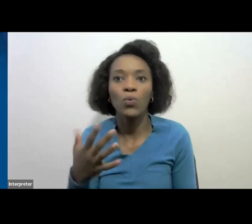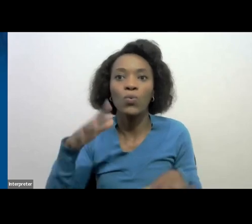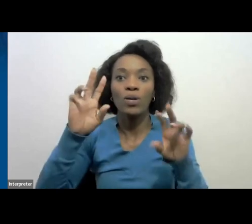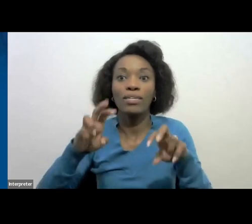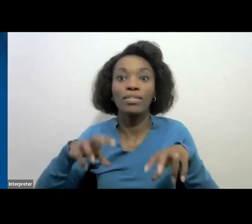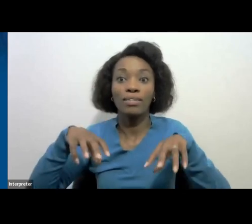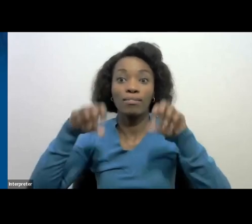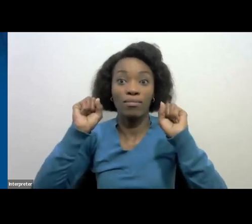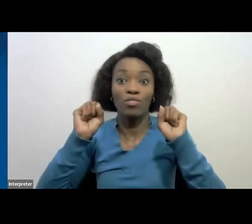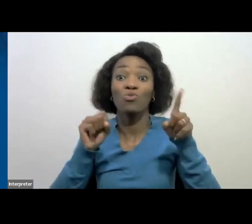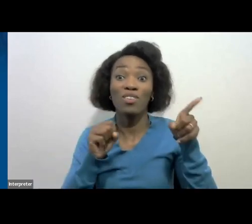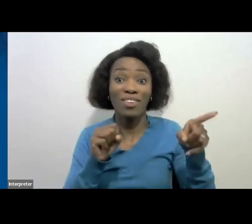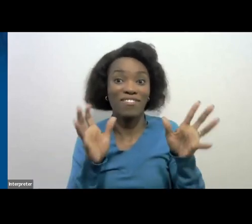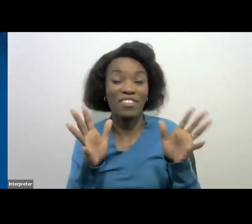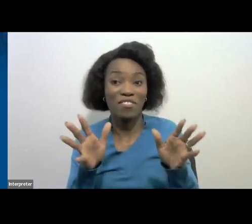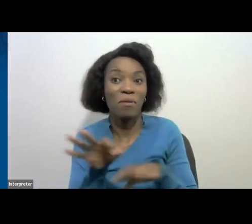plans obviously to